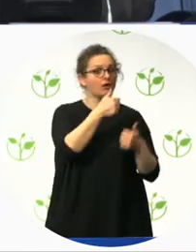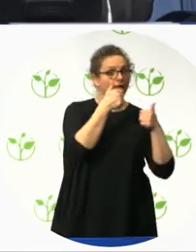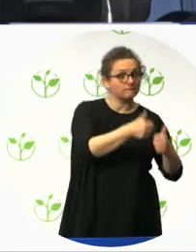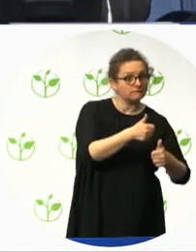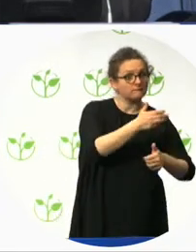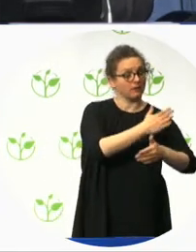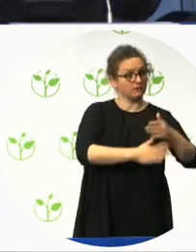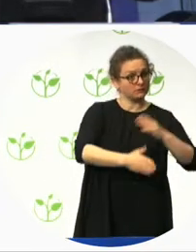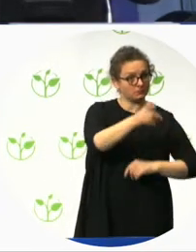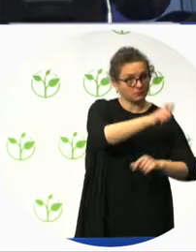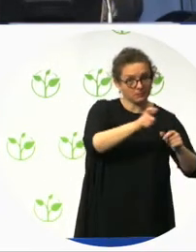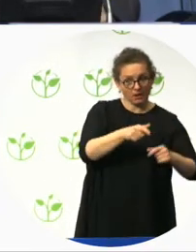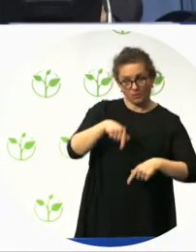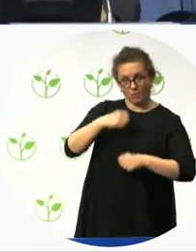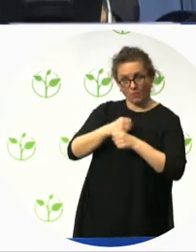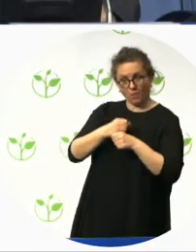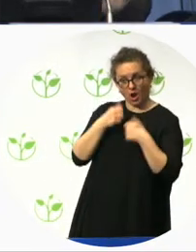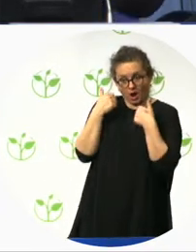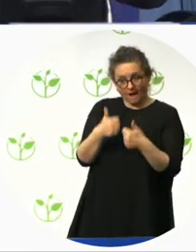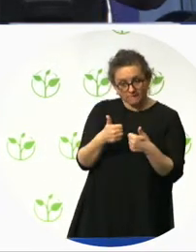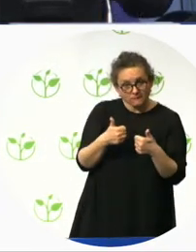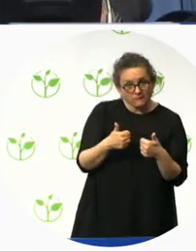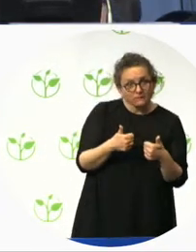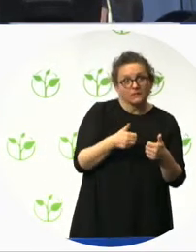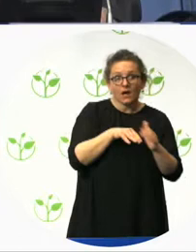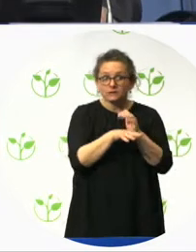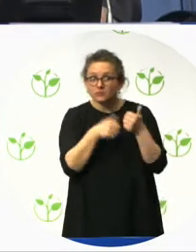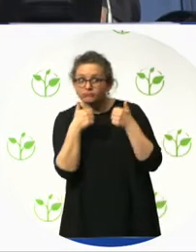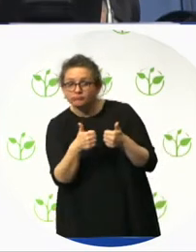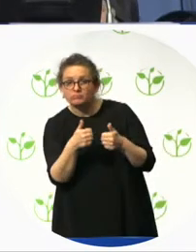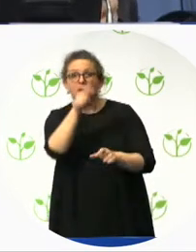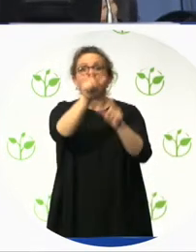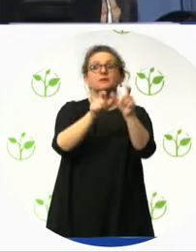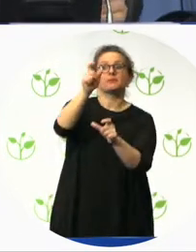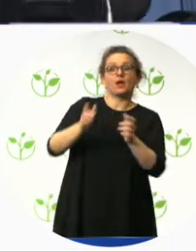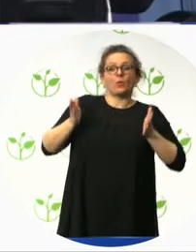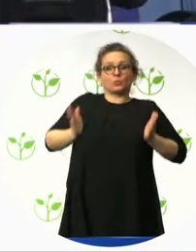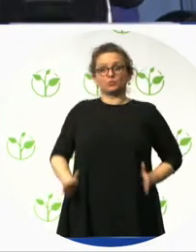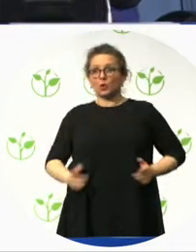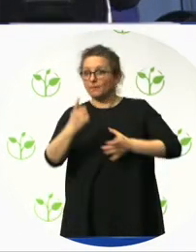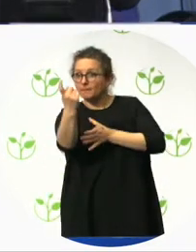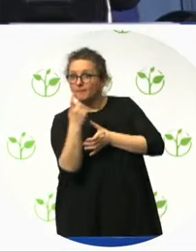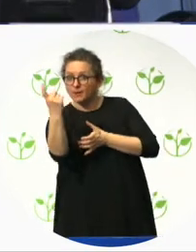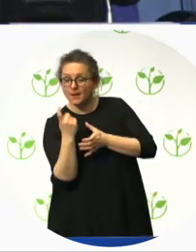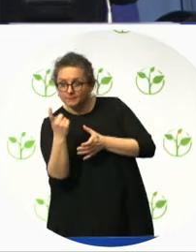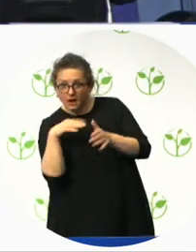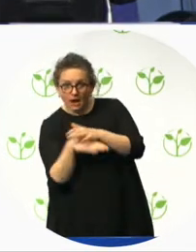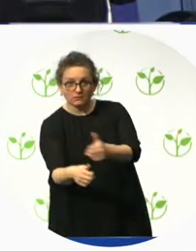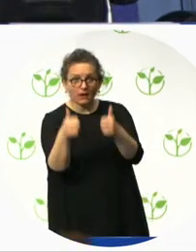also one of the specific characteristics. So, we,